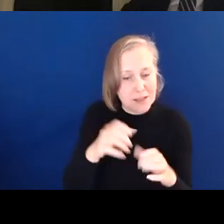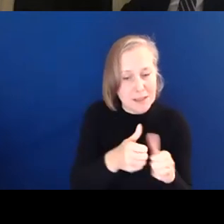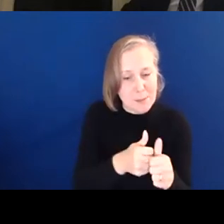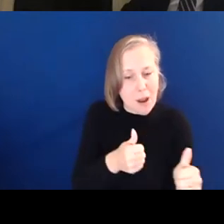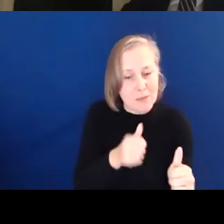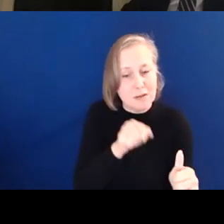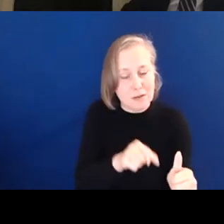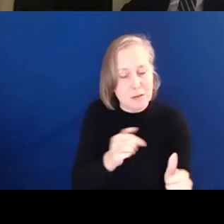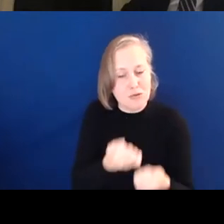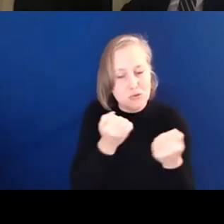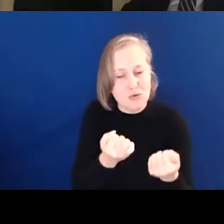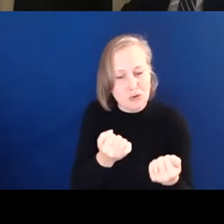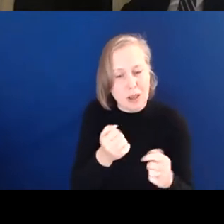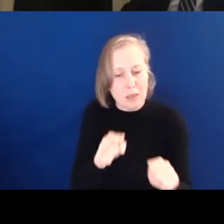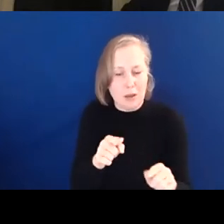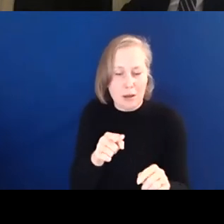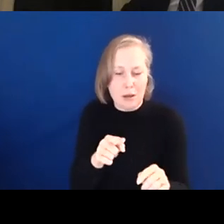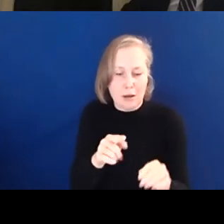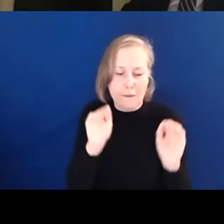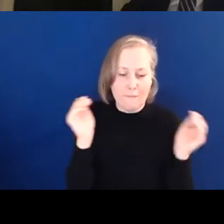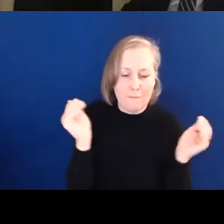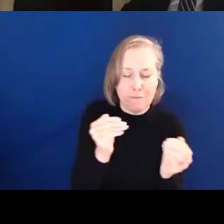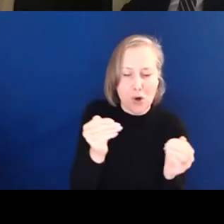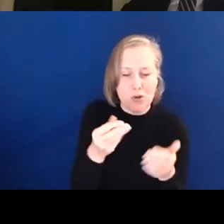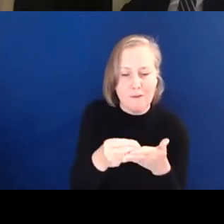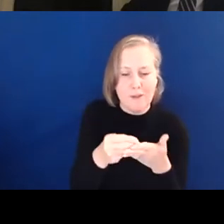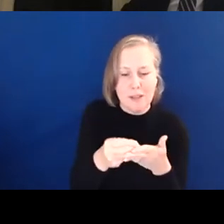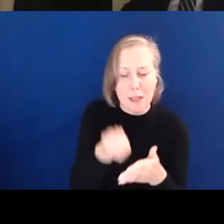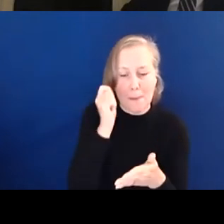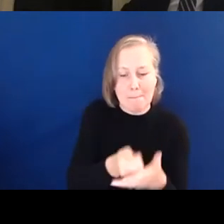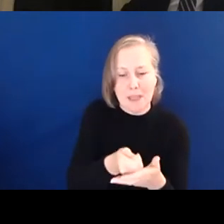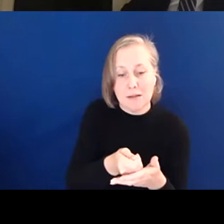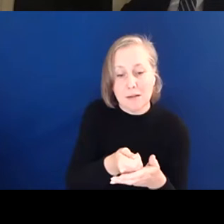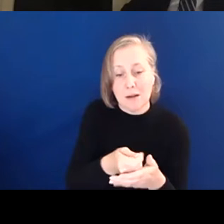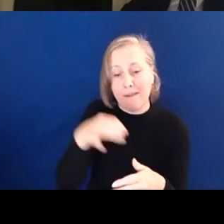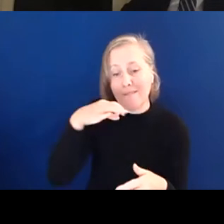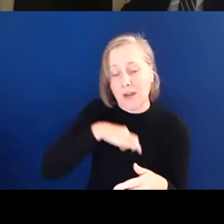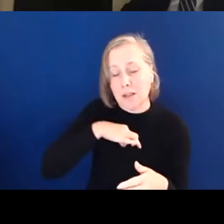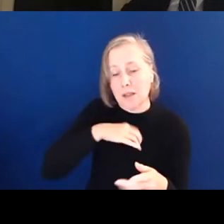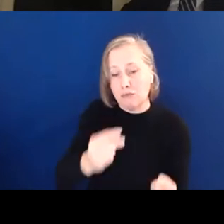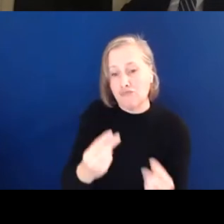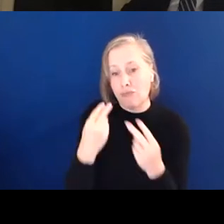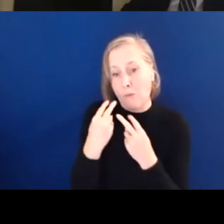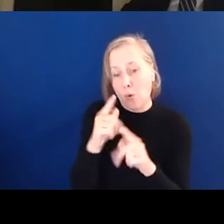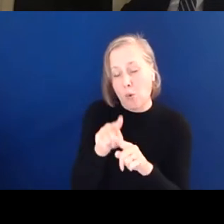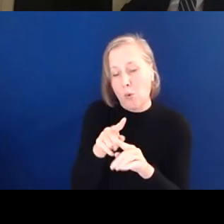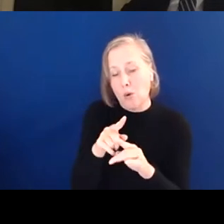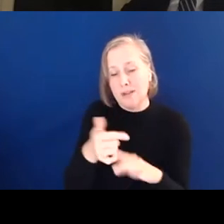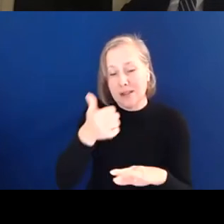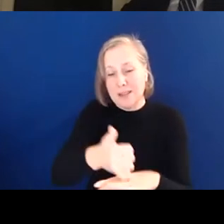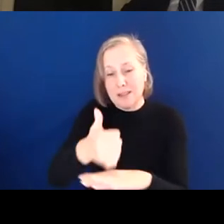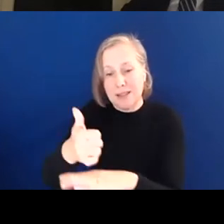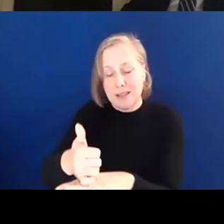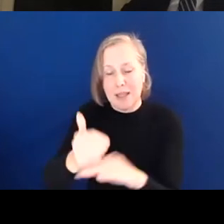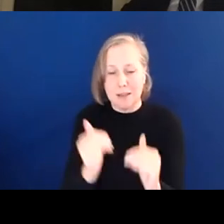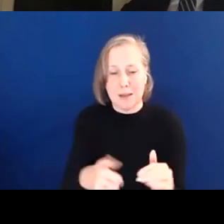of disability focused funding bids being successful in the funding spending review, which sets departmental budgets up to